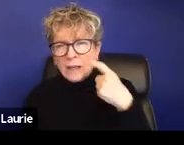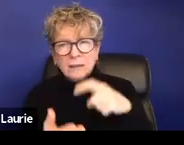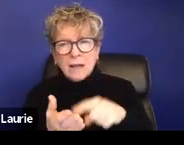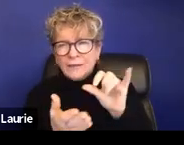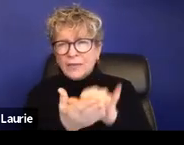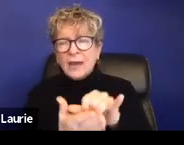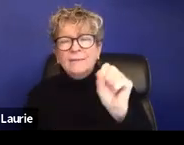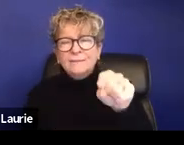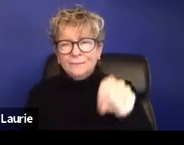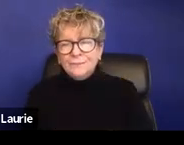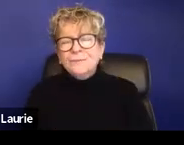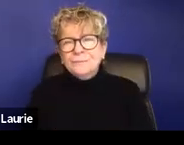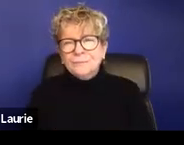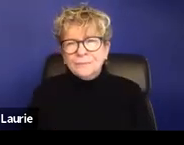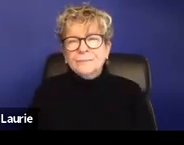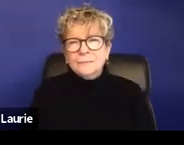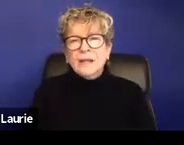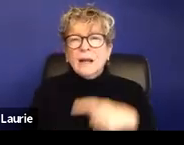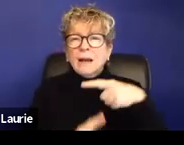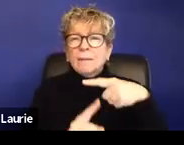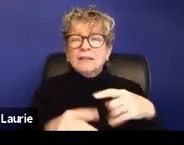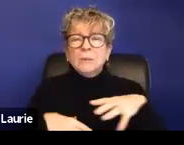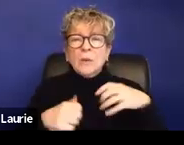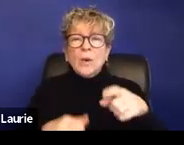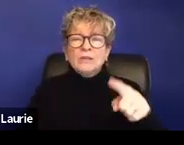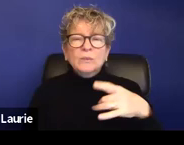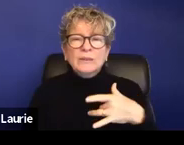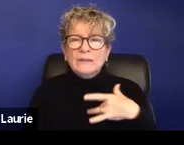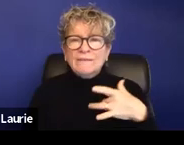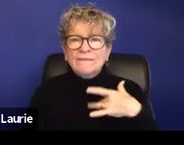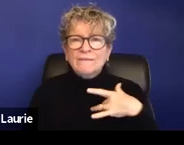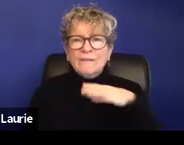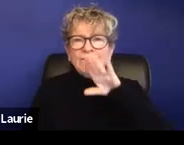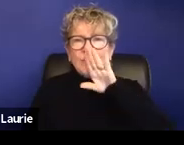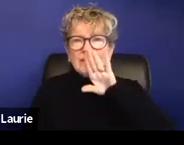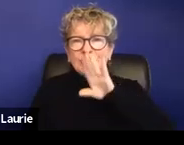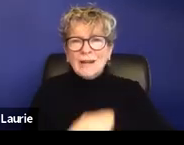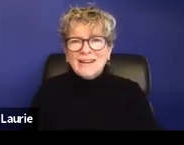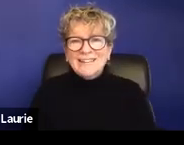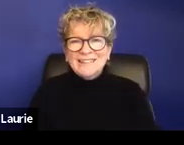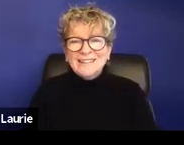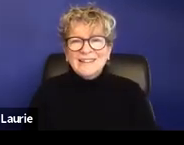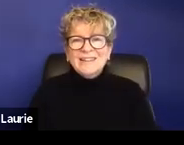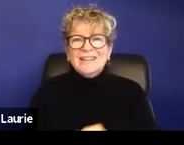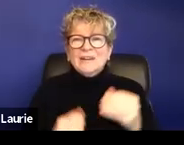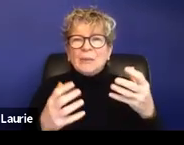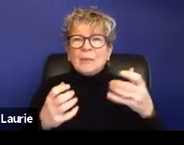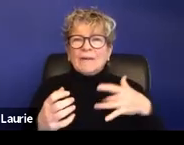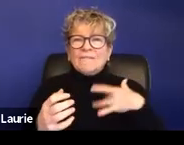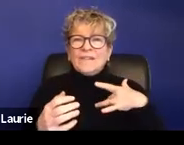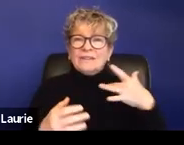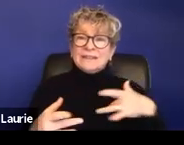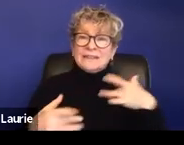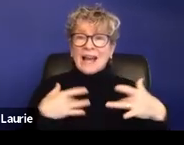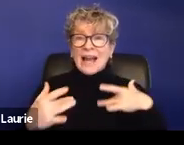that you also don't feel frustrated if you, with this information, you feel, you know, excited to be able to